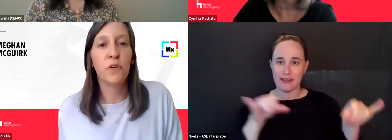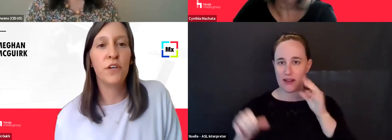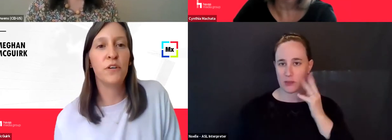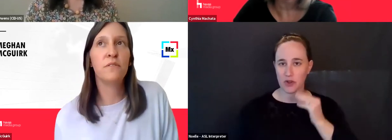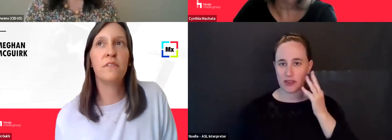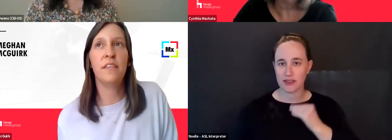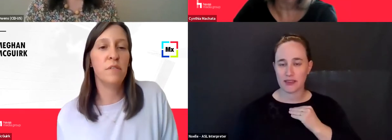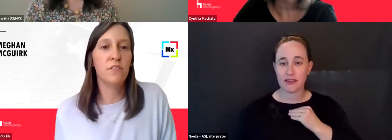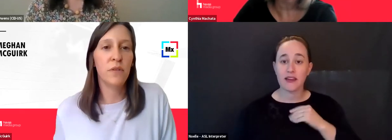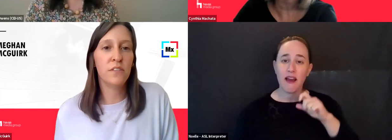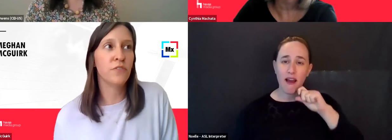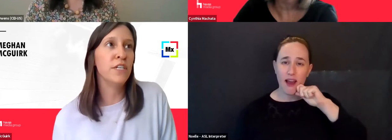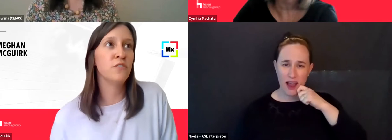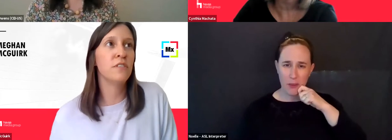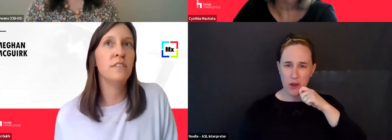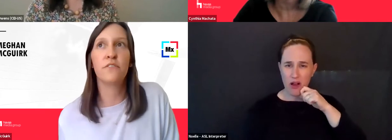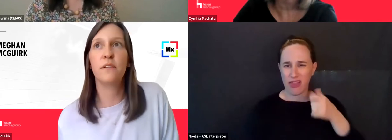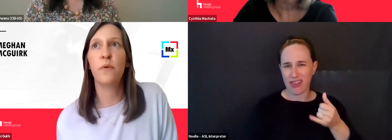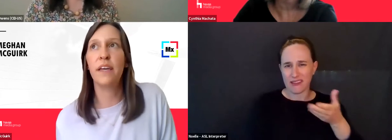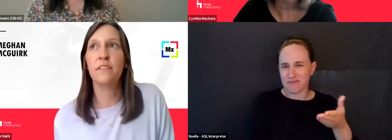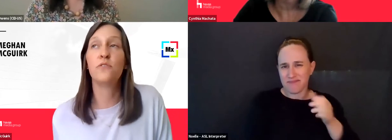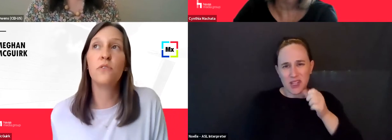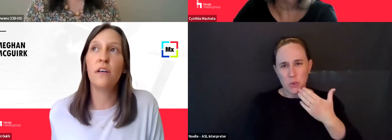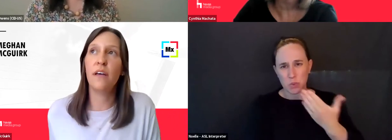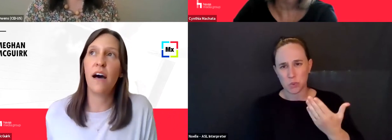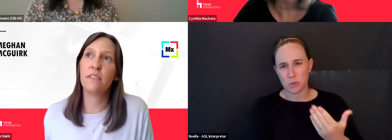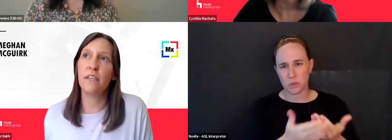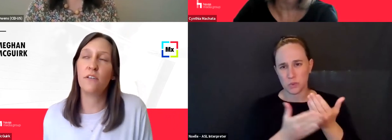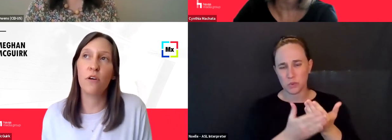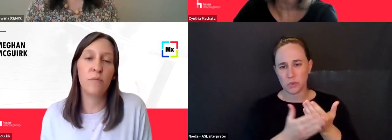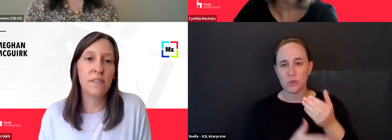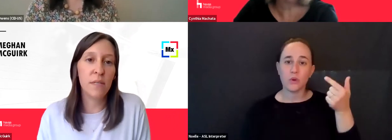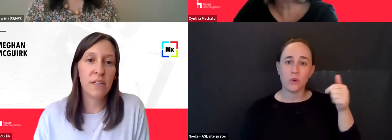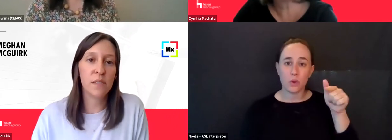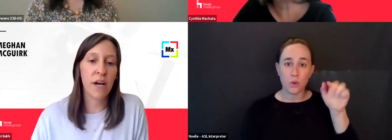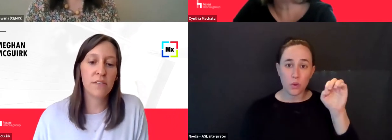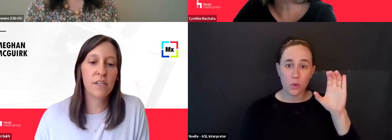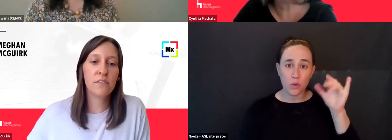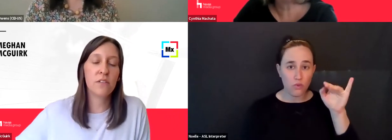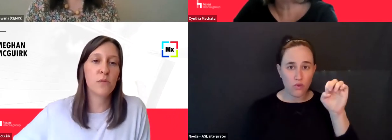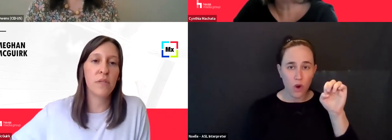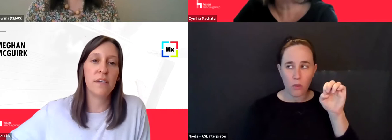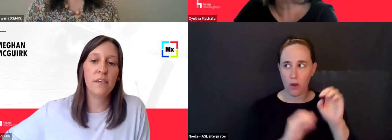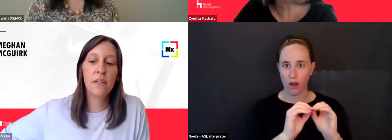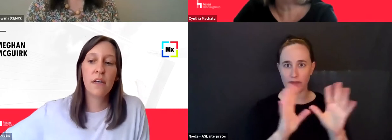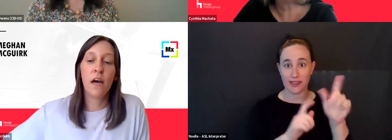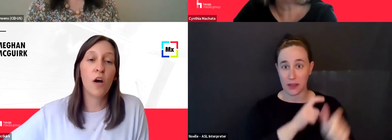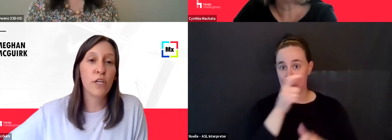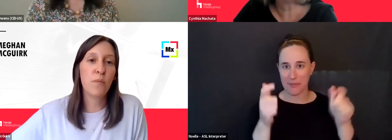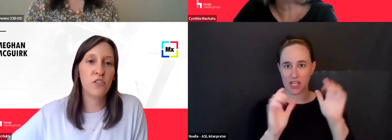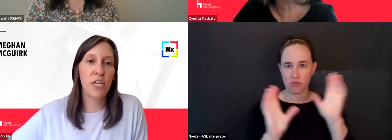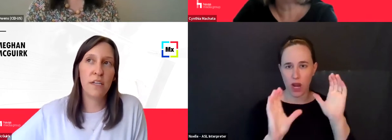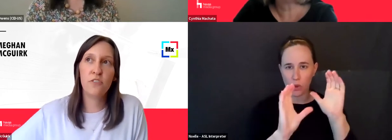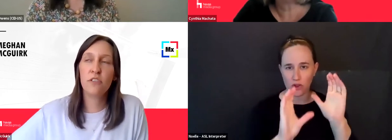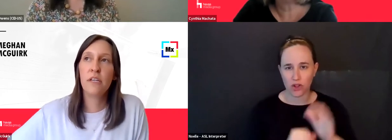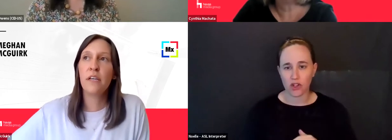isn't super new that they've been doing this for years, just in different ways. Google, obviously Chrome is the biggest browser. So this will be a